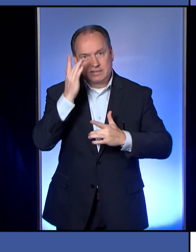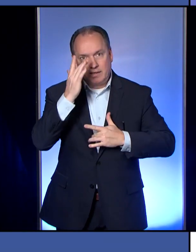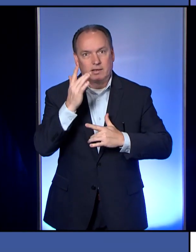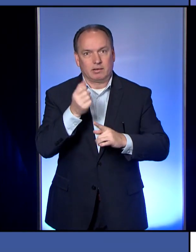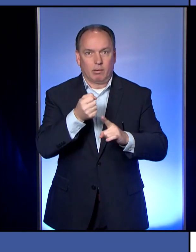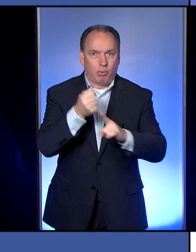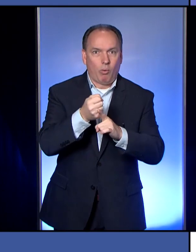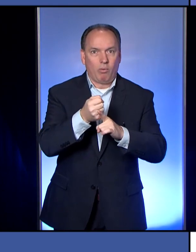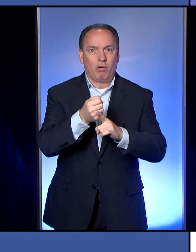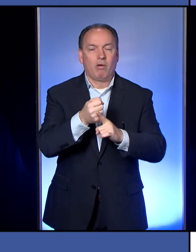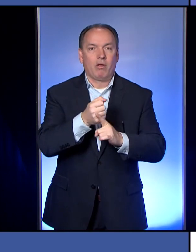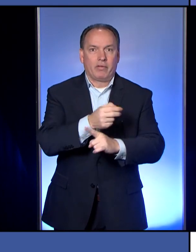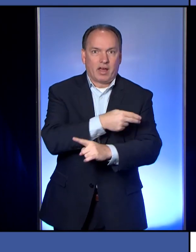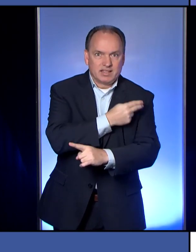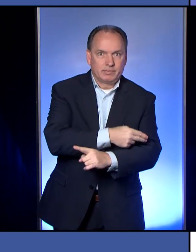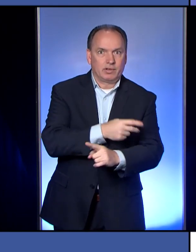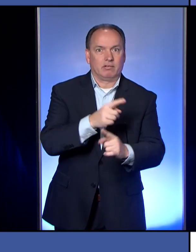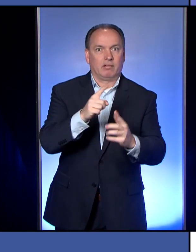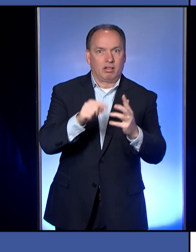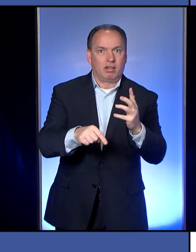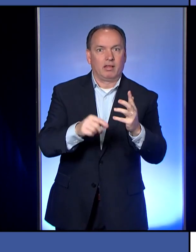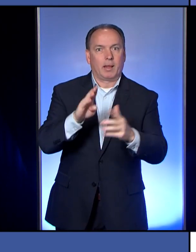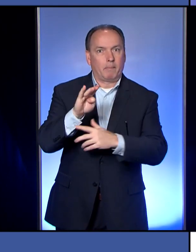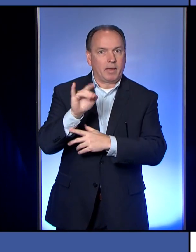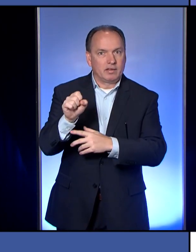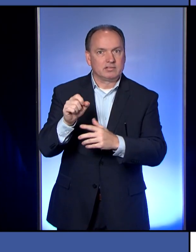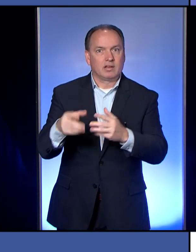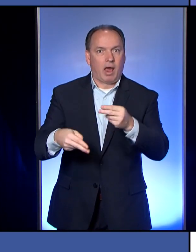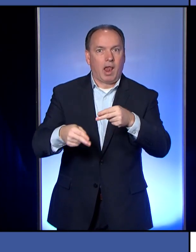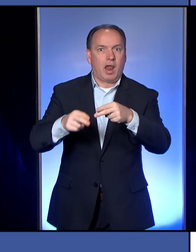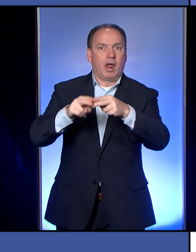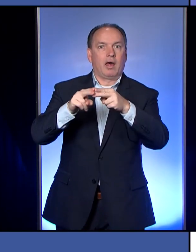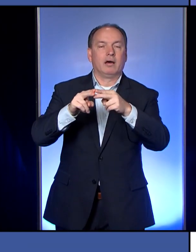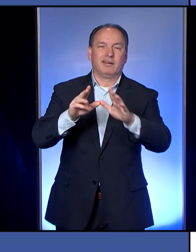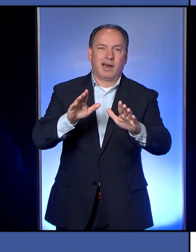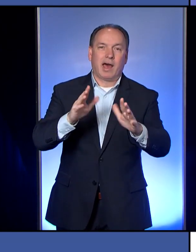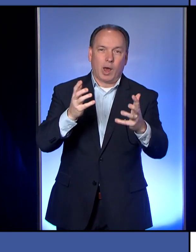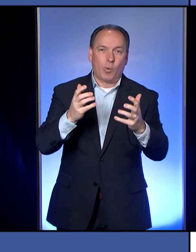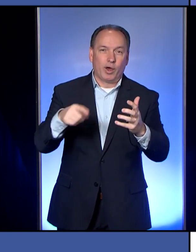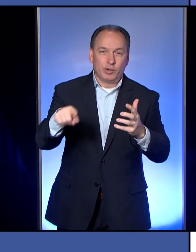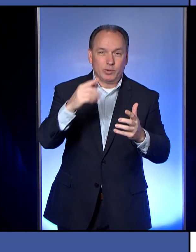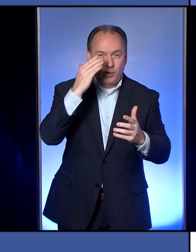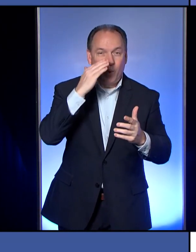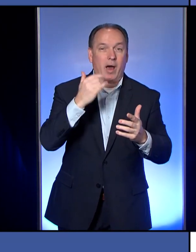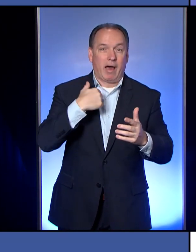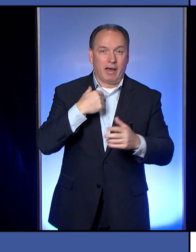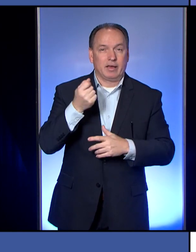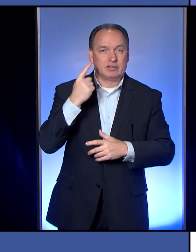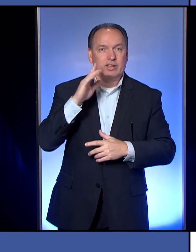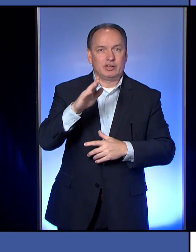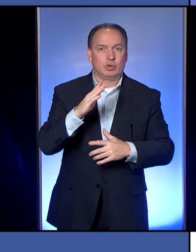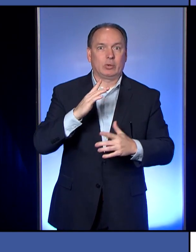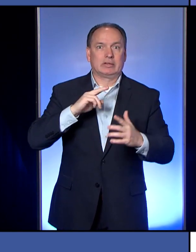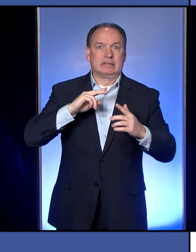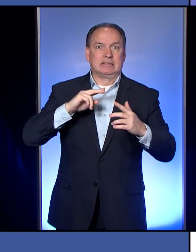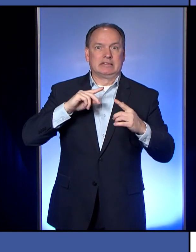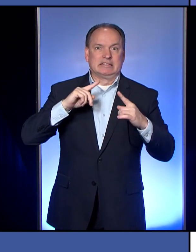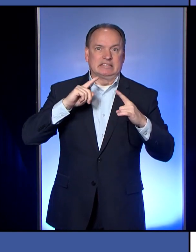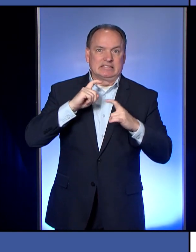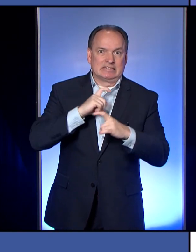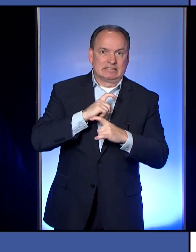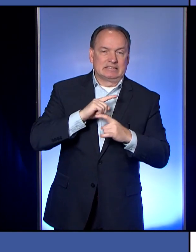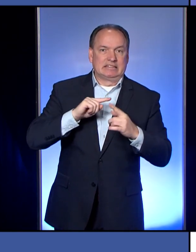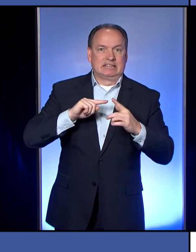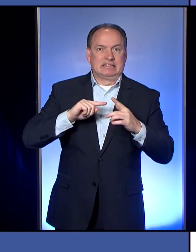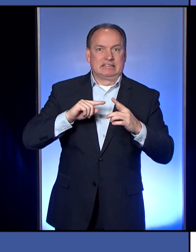hospitalized and the bills that would come from that. So I want people to know that I understand your plight. I understand how